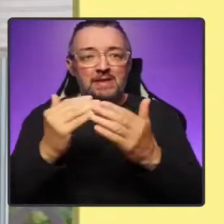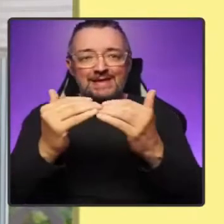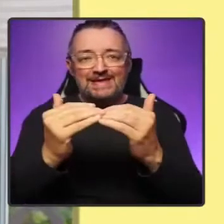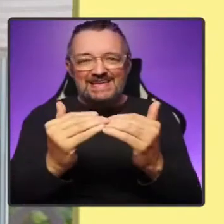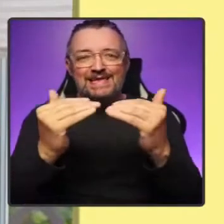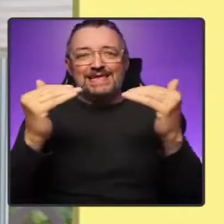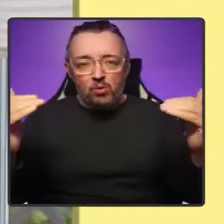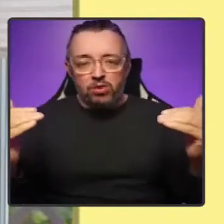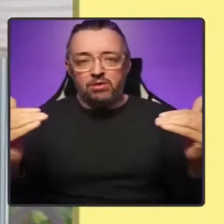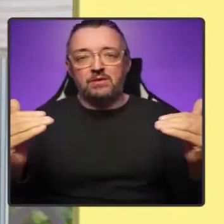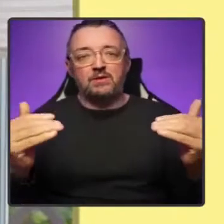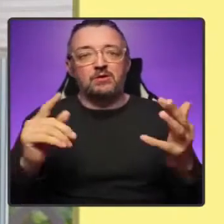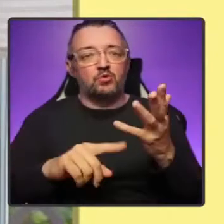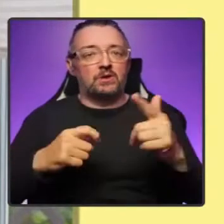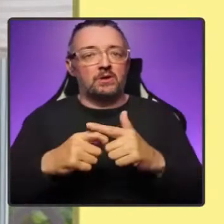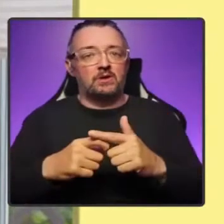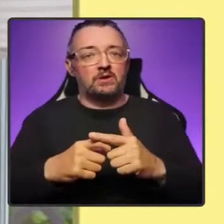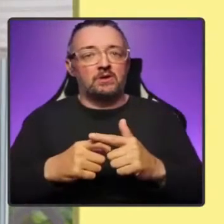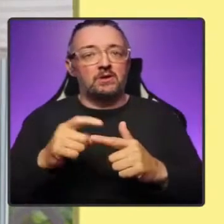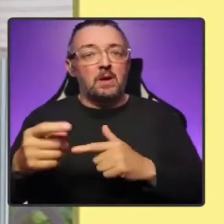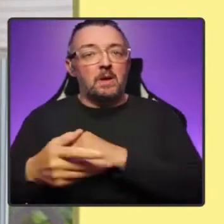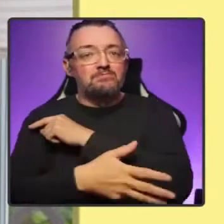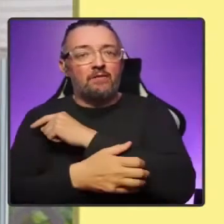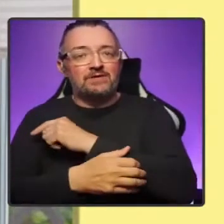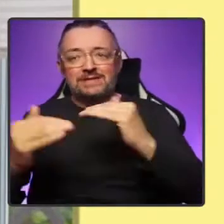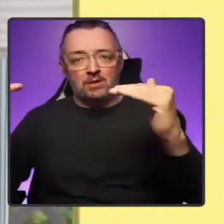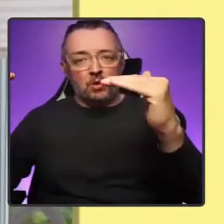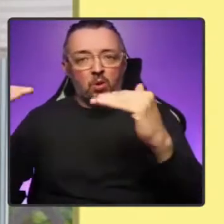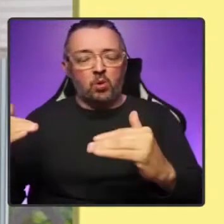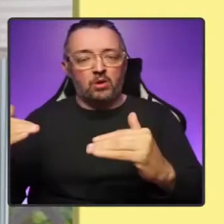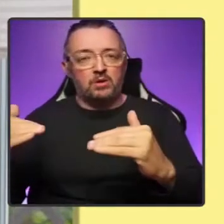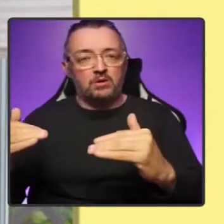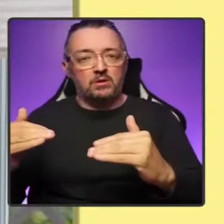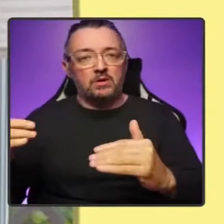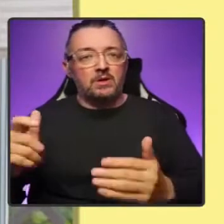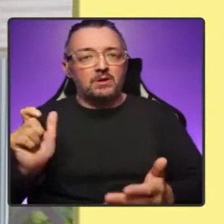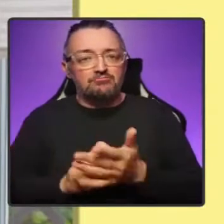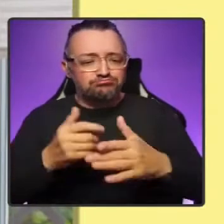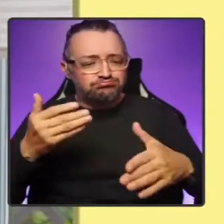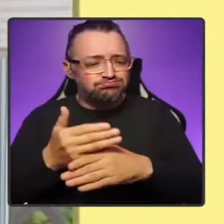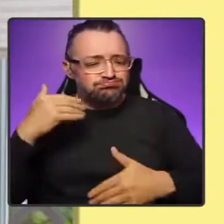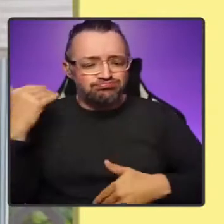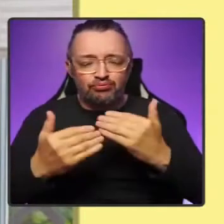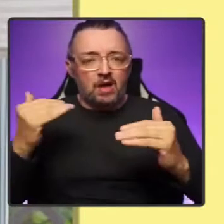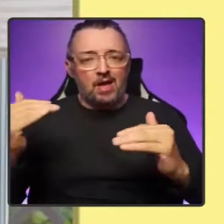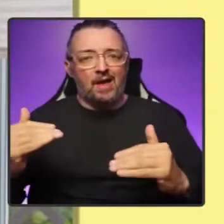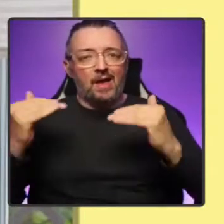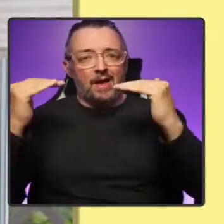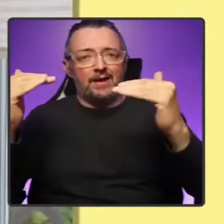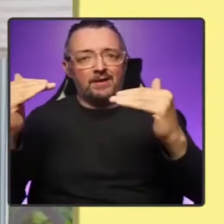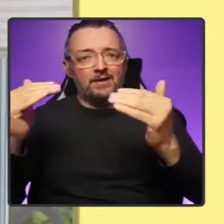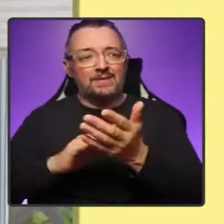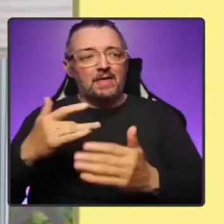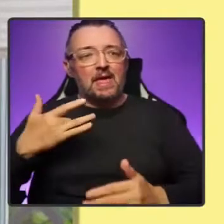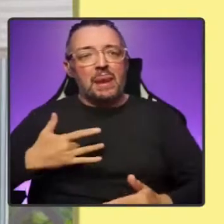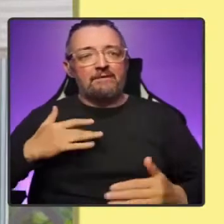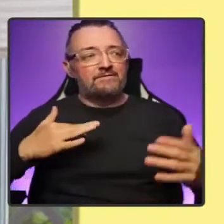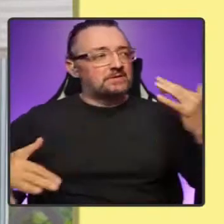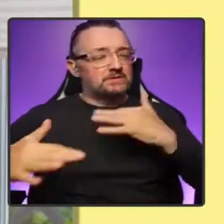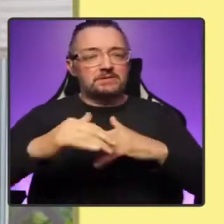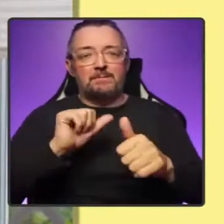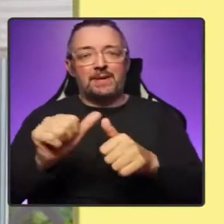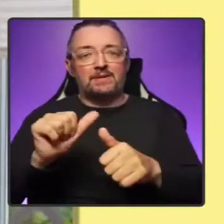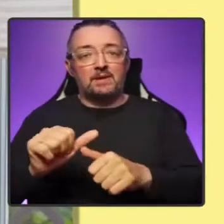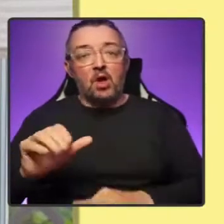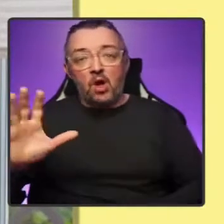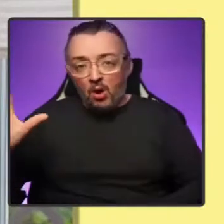They have lower levels of poverty. They have higher productivity, which drives better living standards. All of them recovered